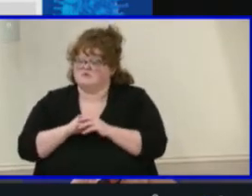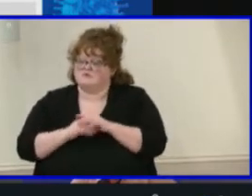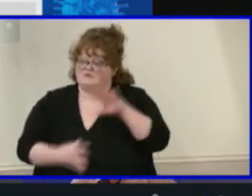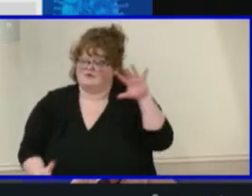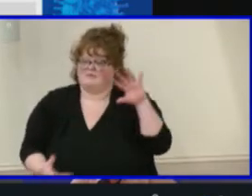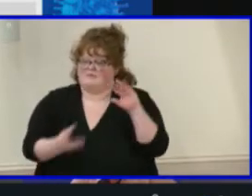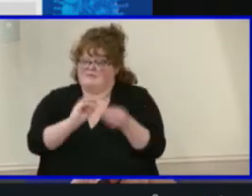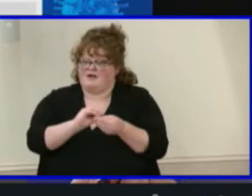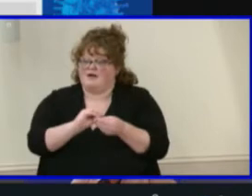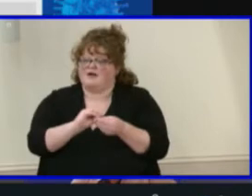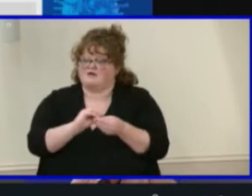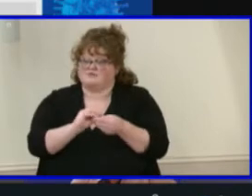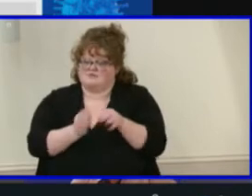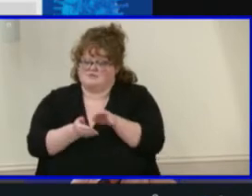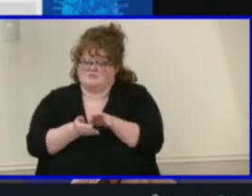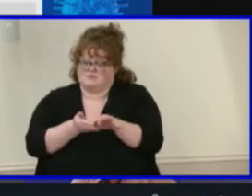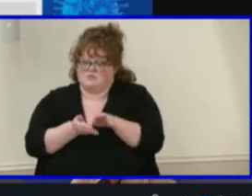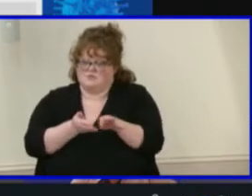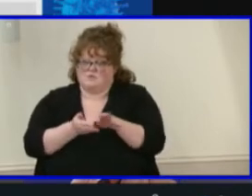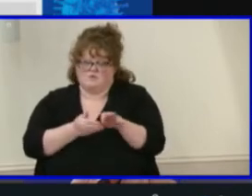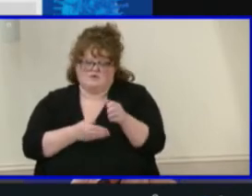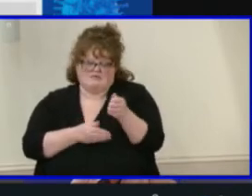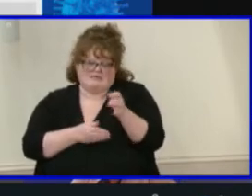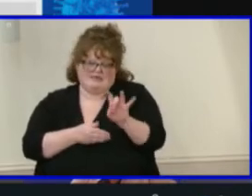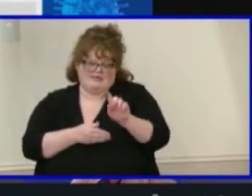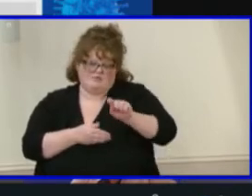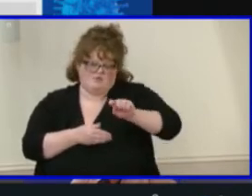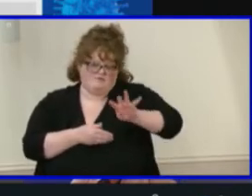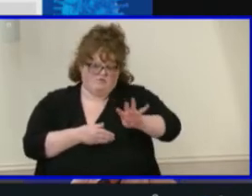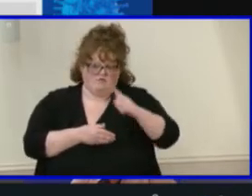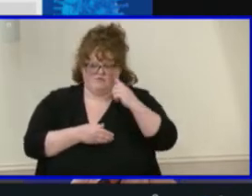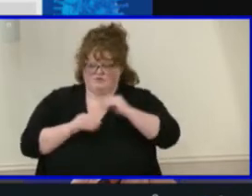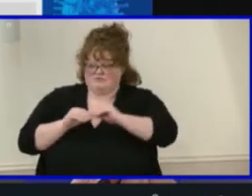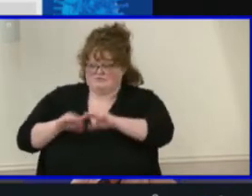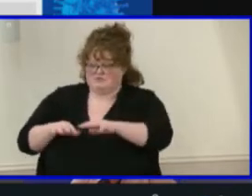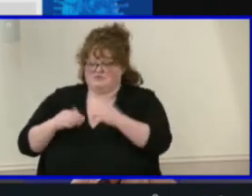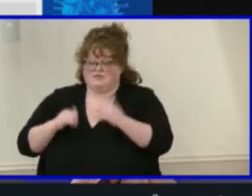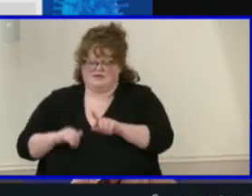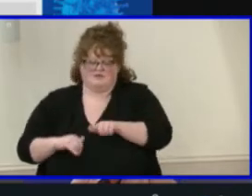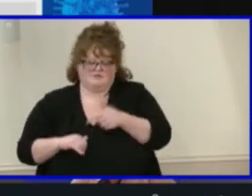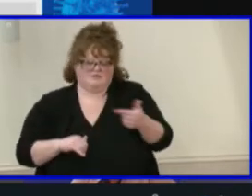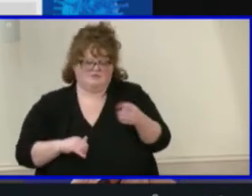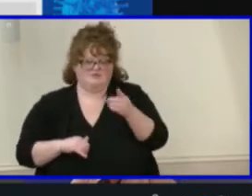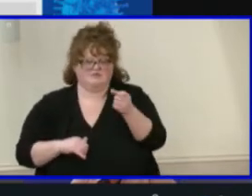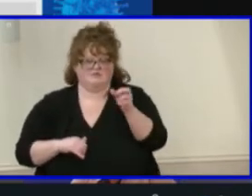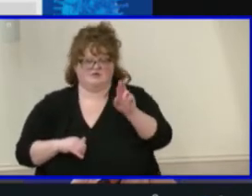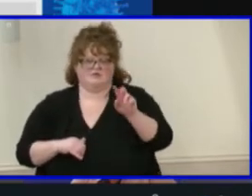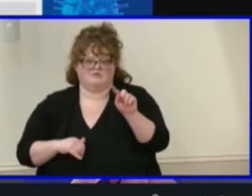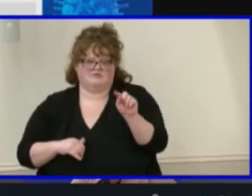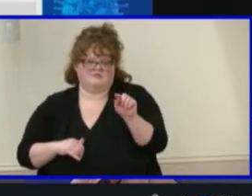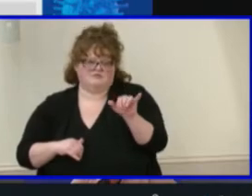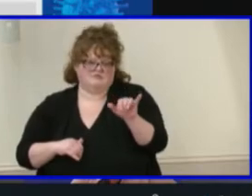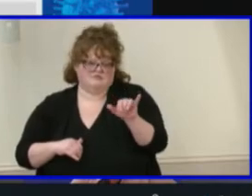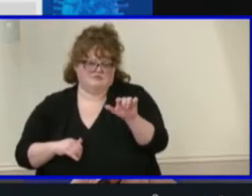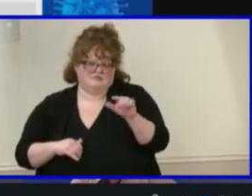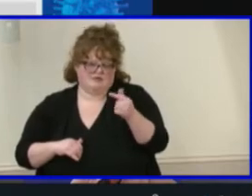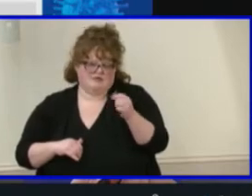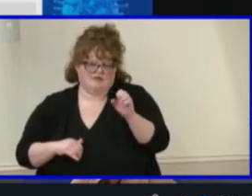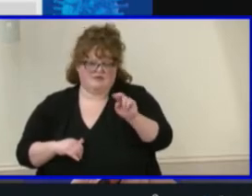of 18.4. I will now have Dr. Teigen share our last few slides with you.